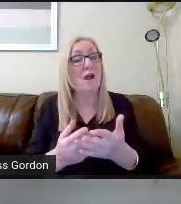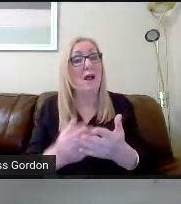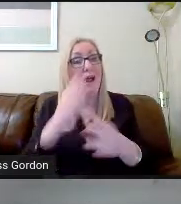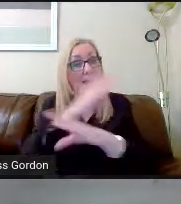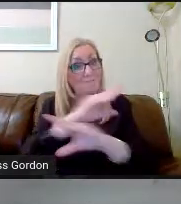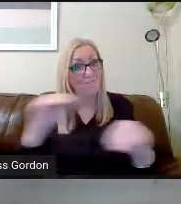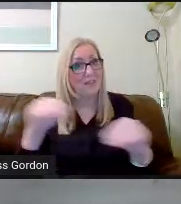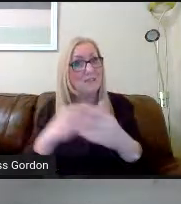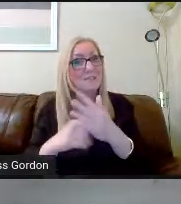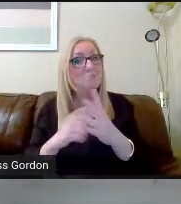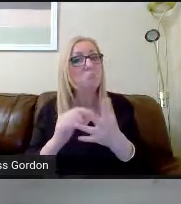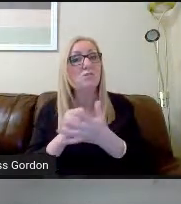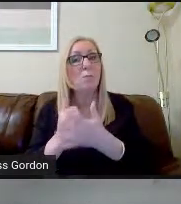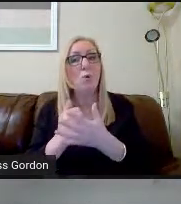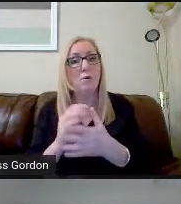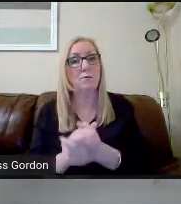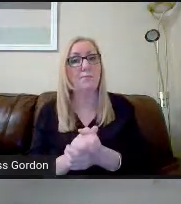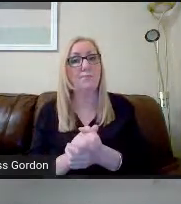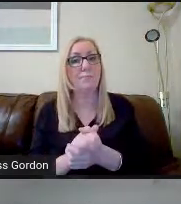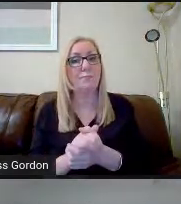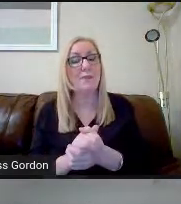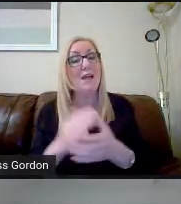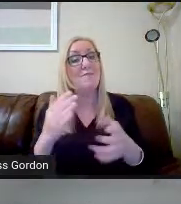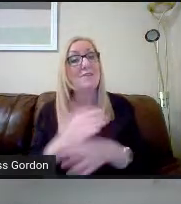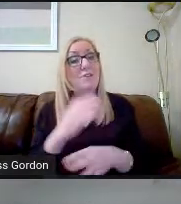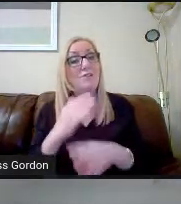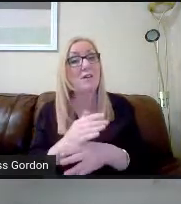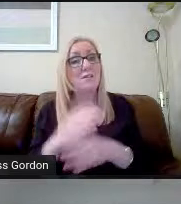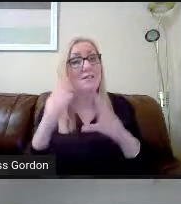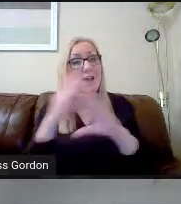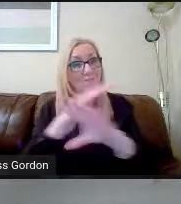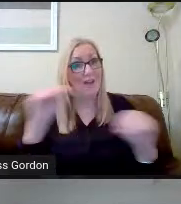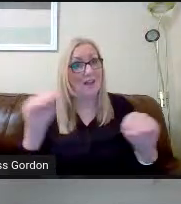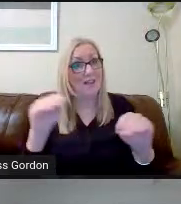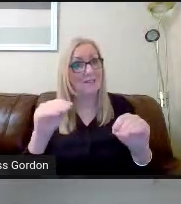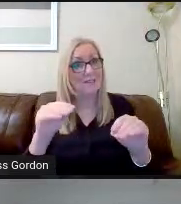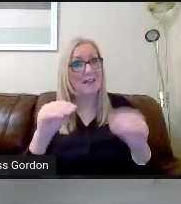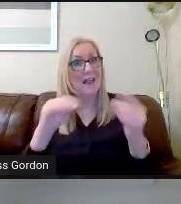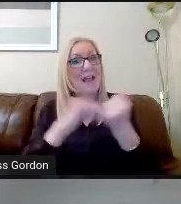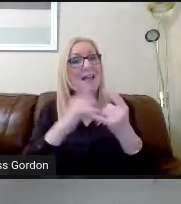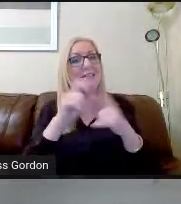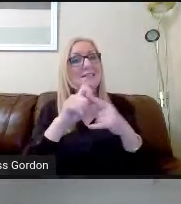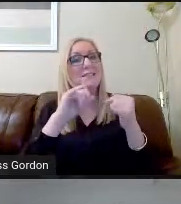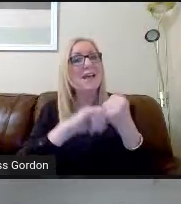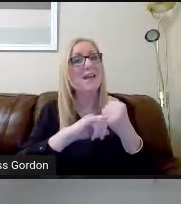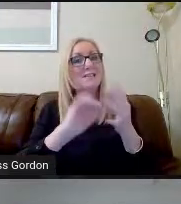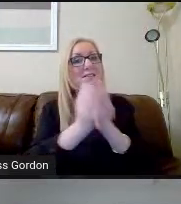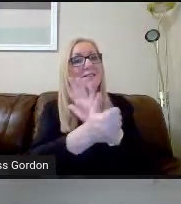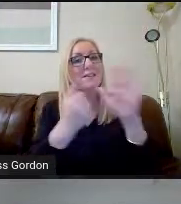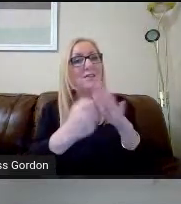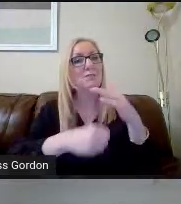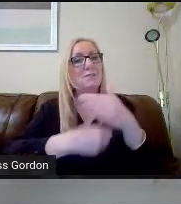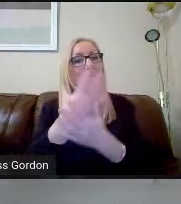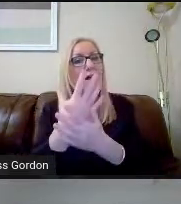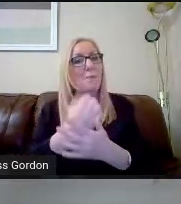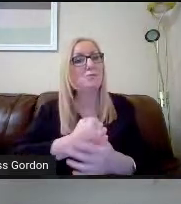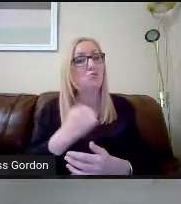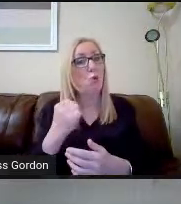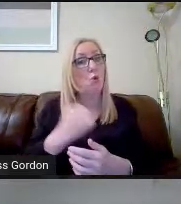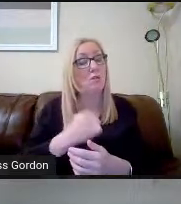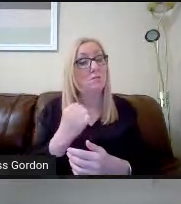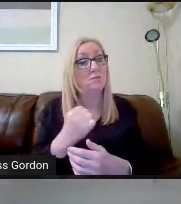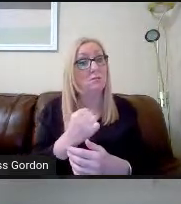The careers advisor, SDS, Worker Skills Development Scotland, is also available. And obviously,